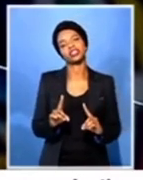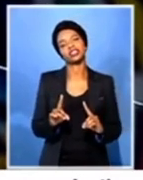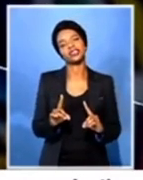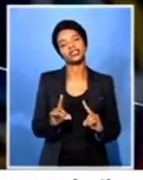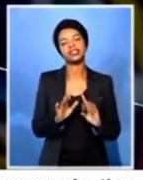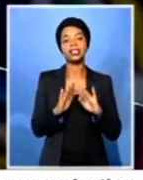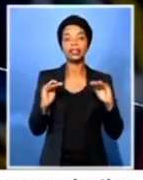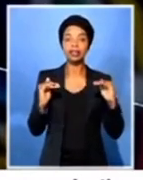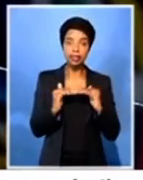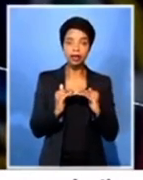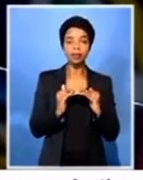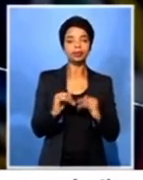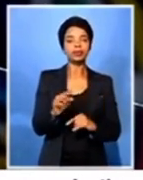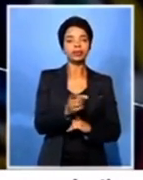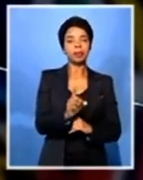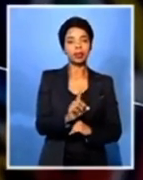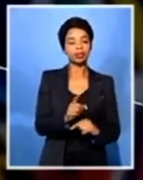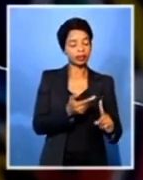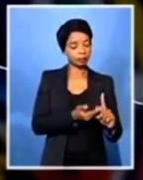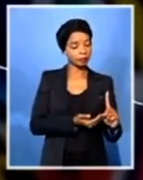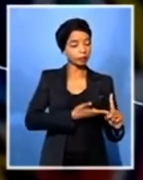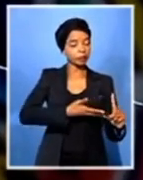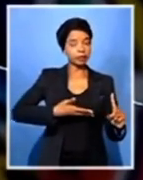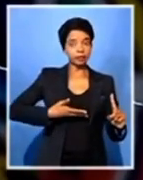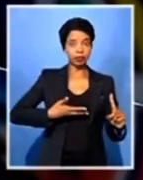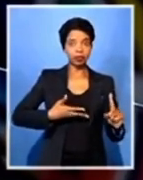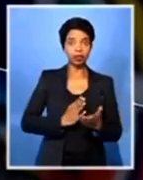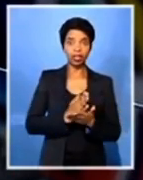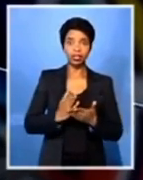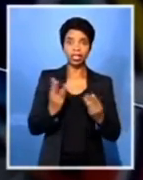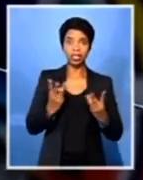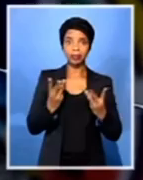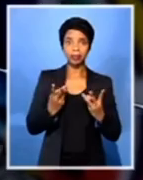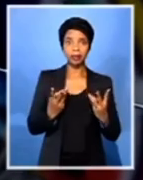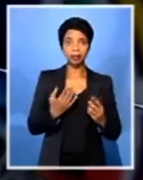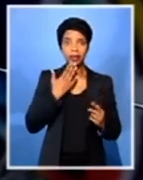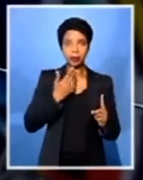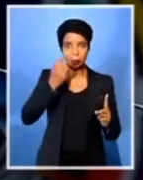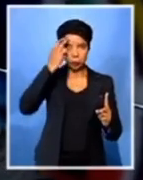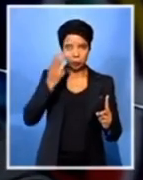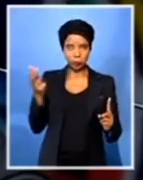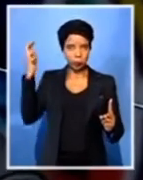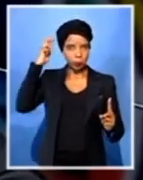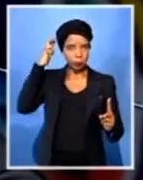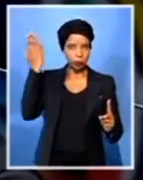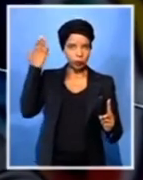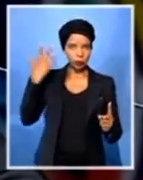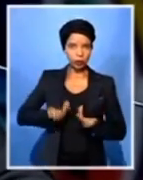so, big mama, some of those who sold you out to the regime are here.